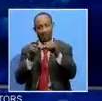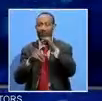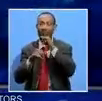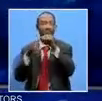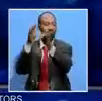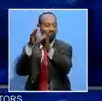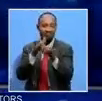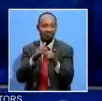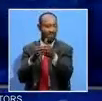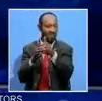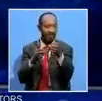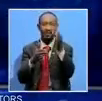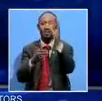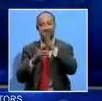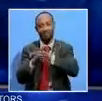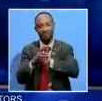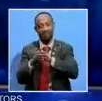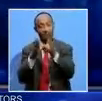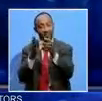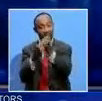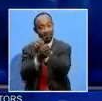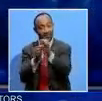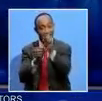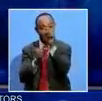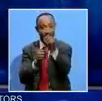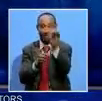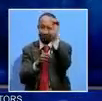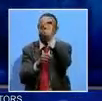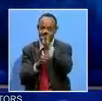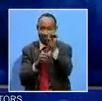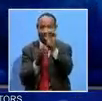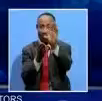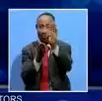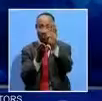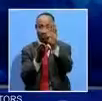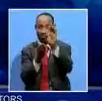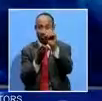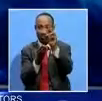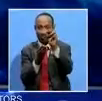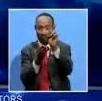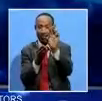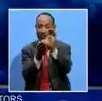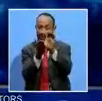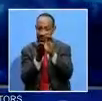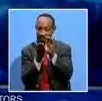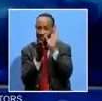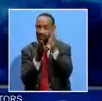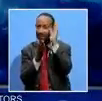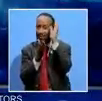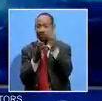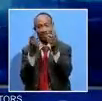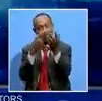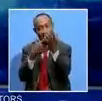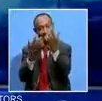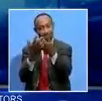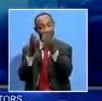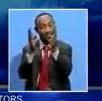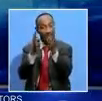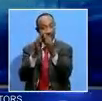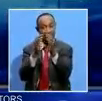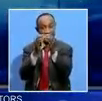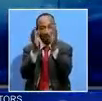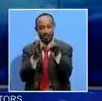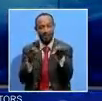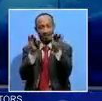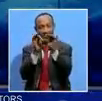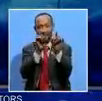of anything. He said a solution for the euro bond creditors will be found and that the consultative meeting was important